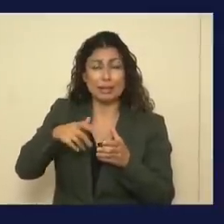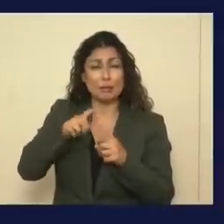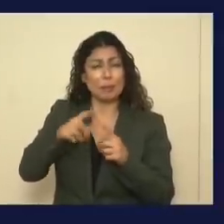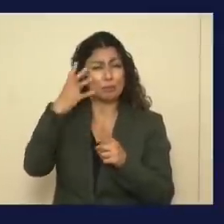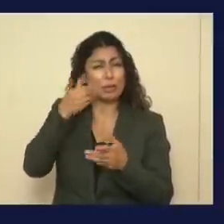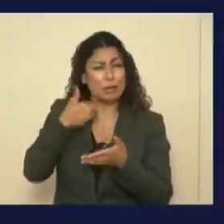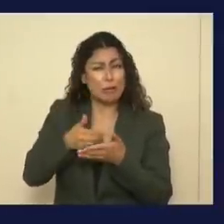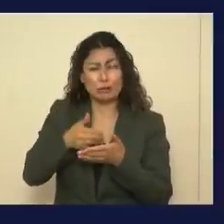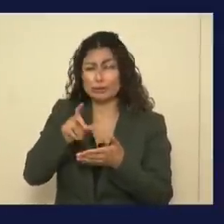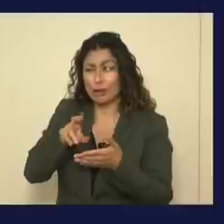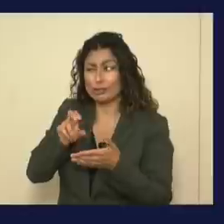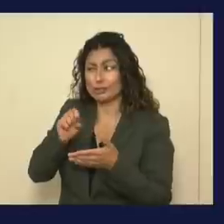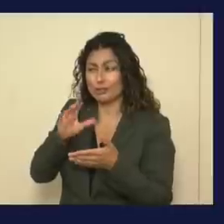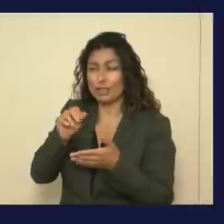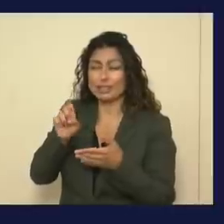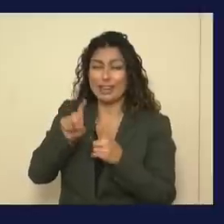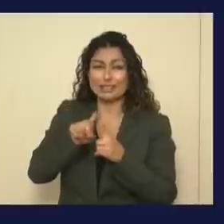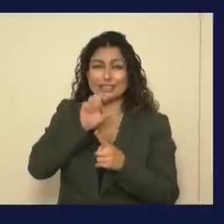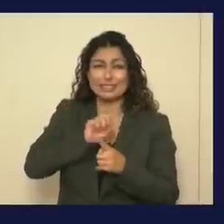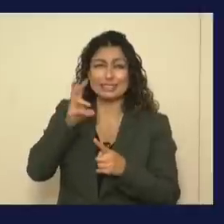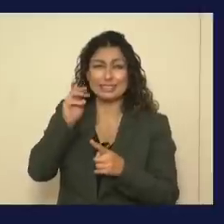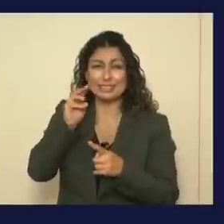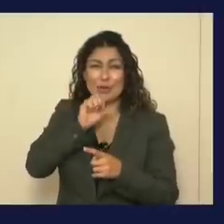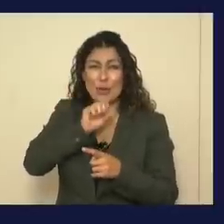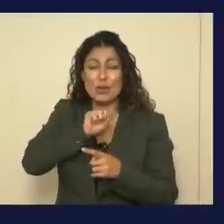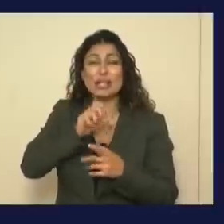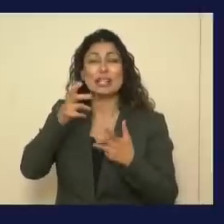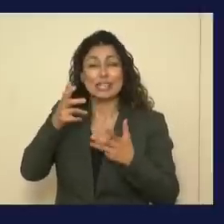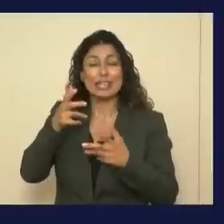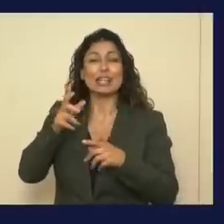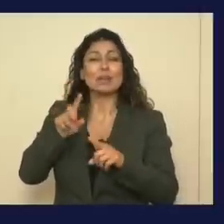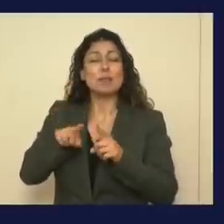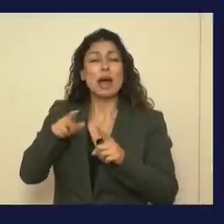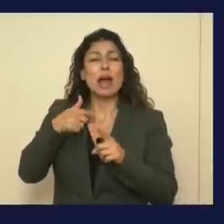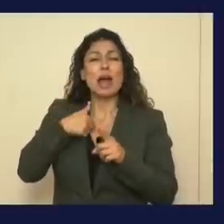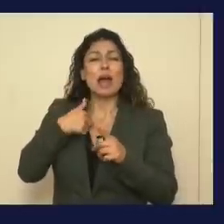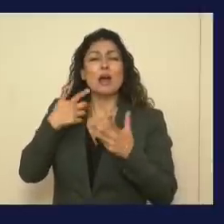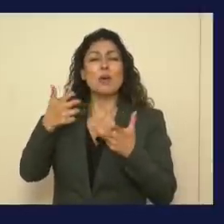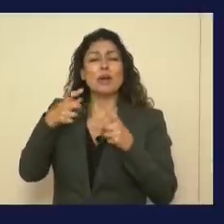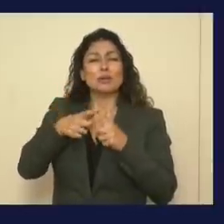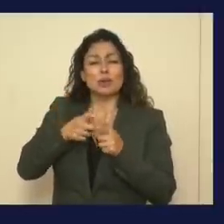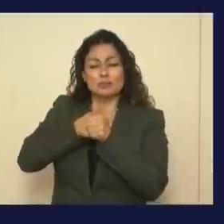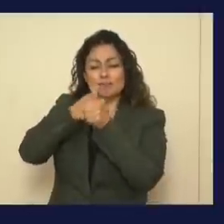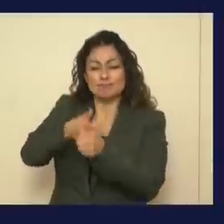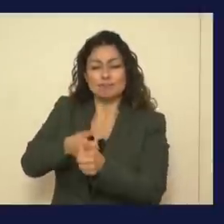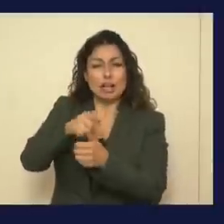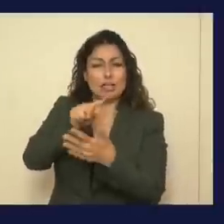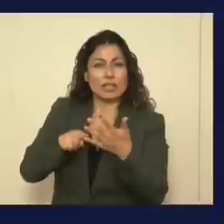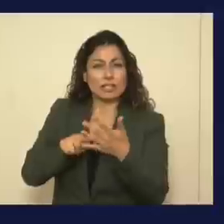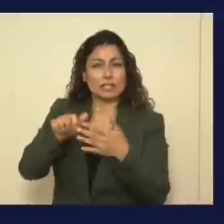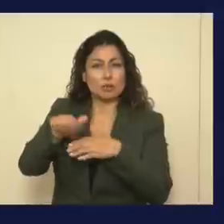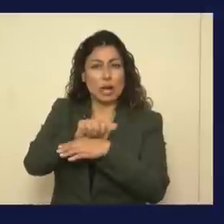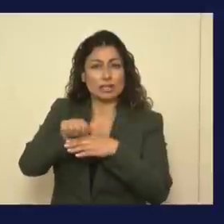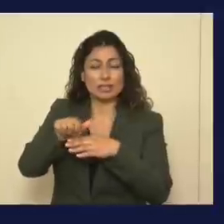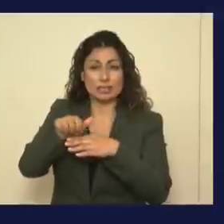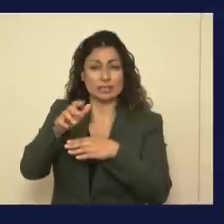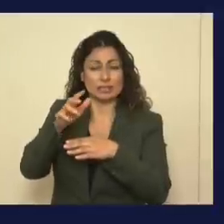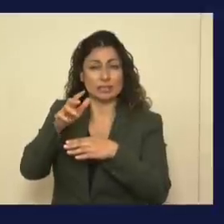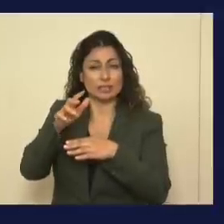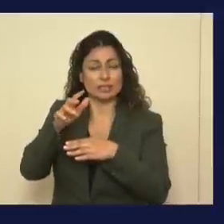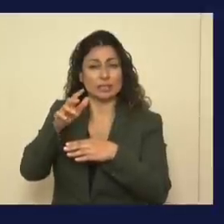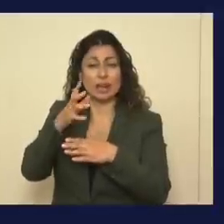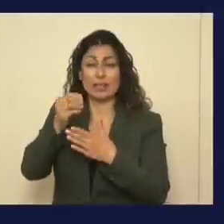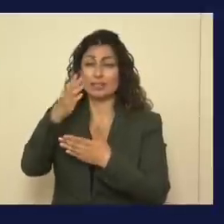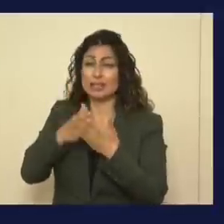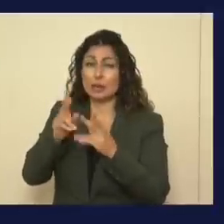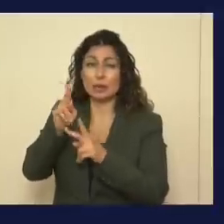Skrace, as a 60-year-old. So, we want to adhere to these practices, and I have people who work at